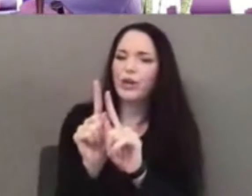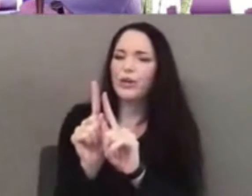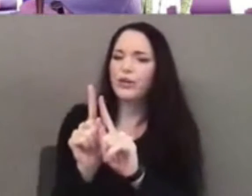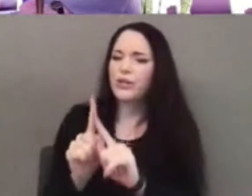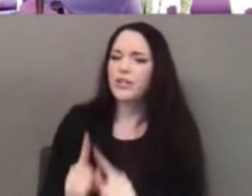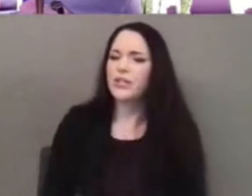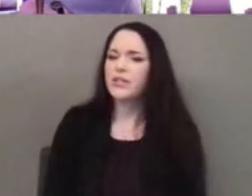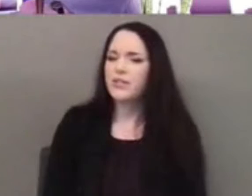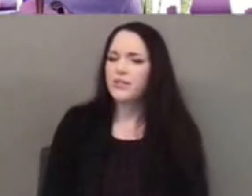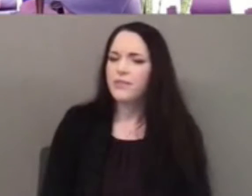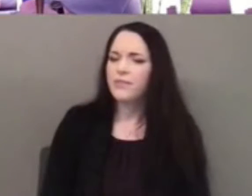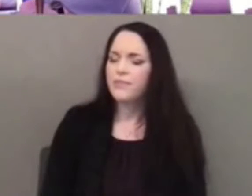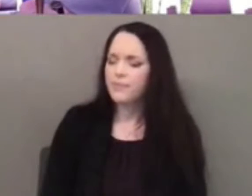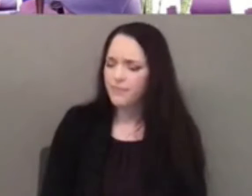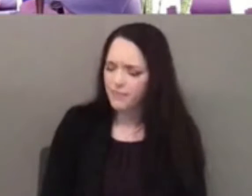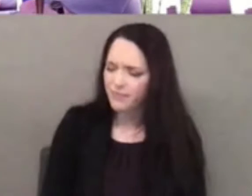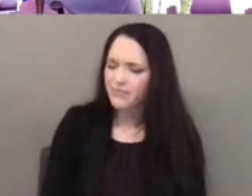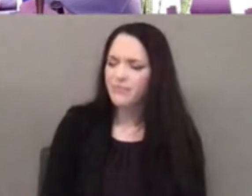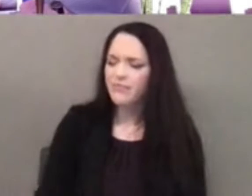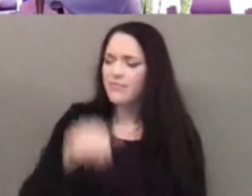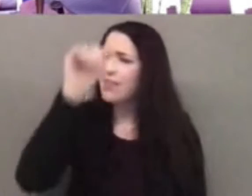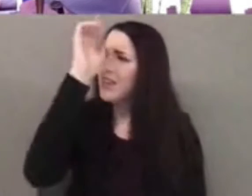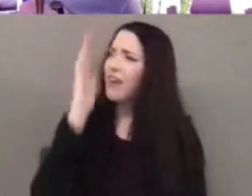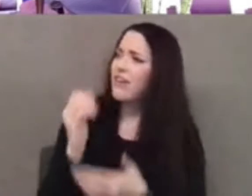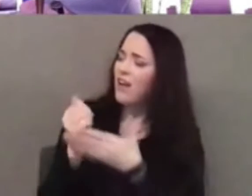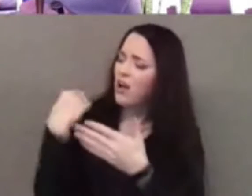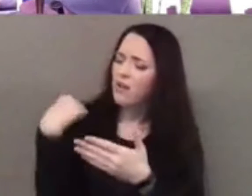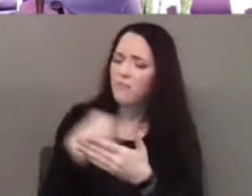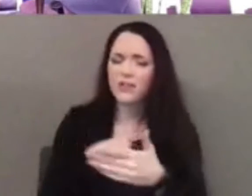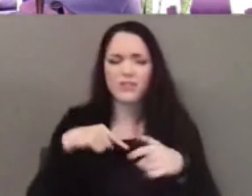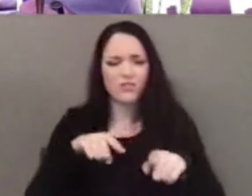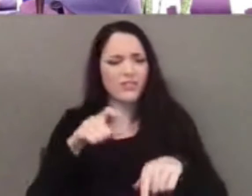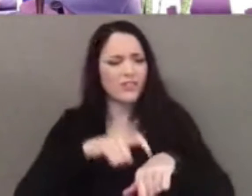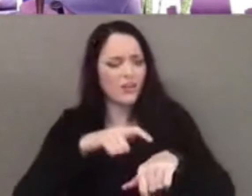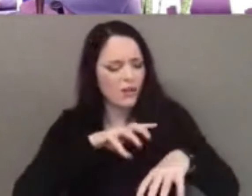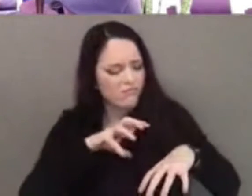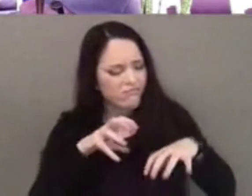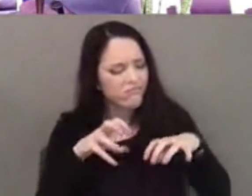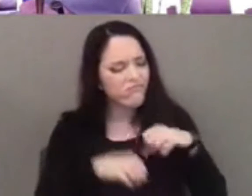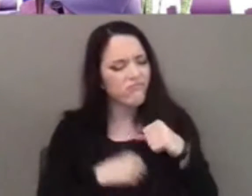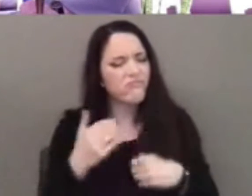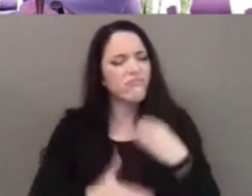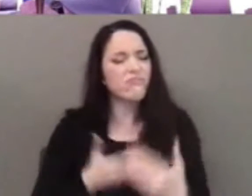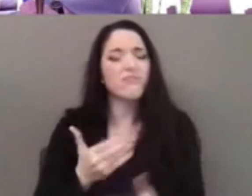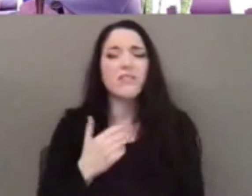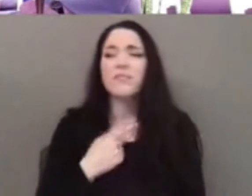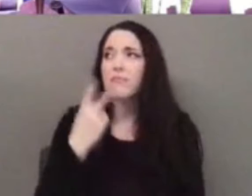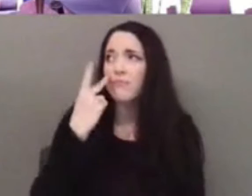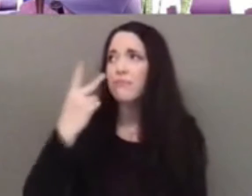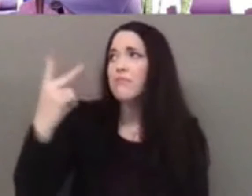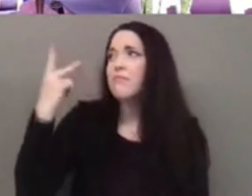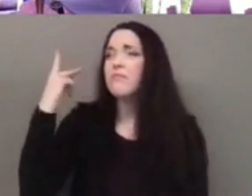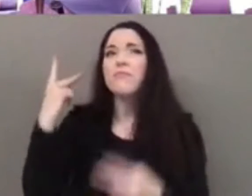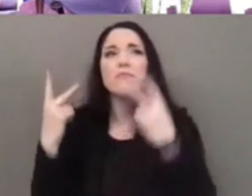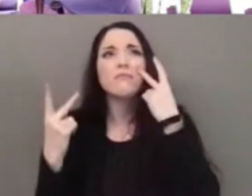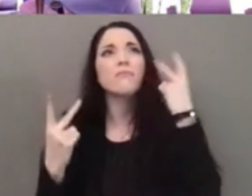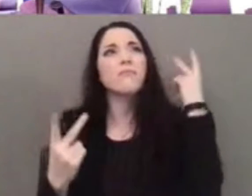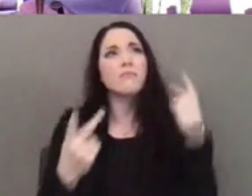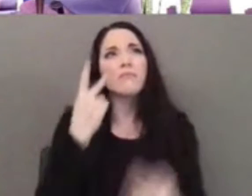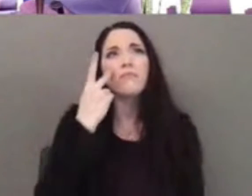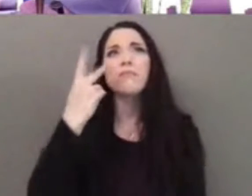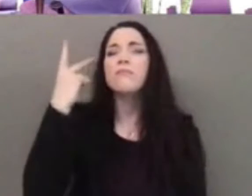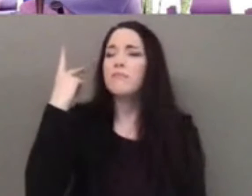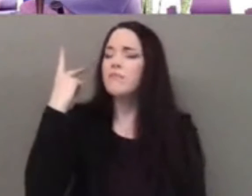God, help us in our grief. Help us in our memories as we remember this day, your servant. It's a bit,